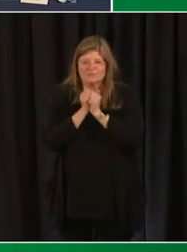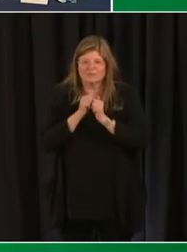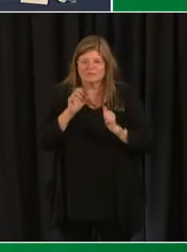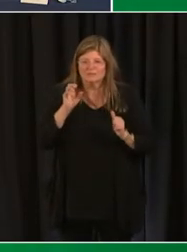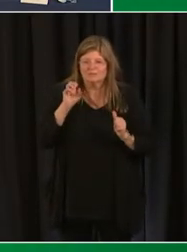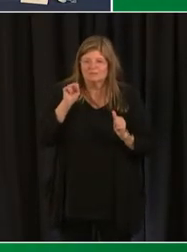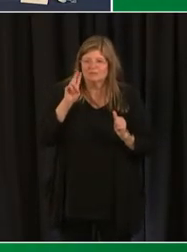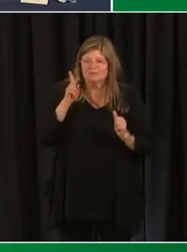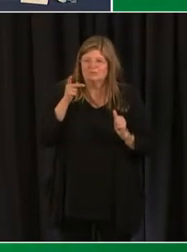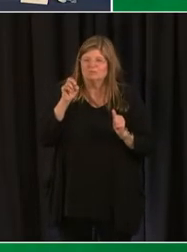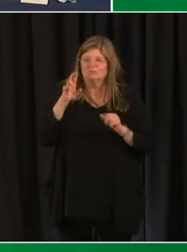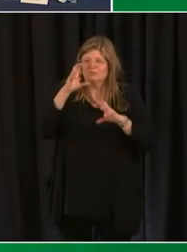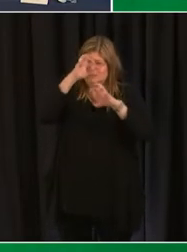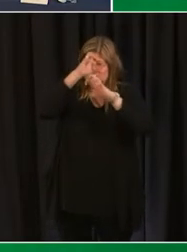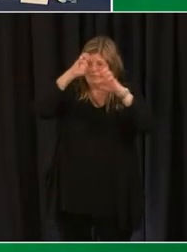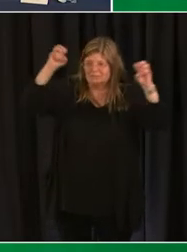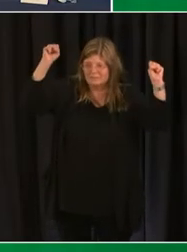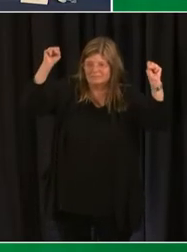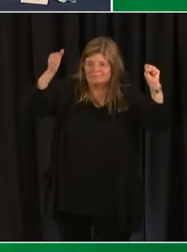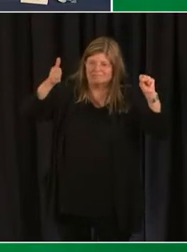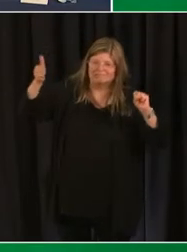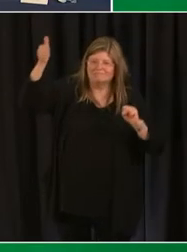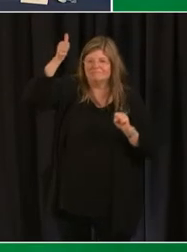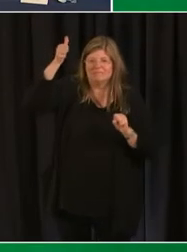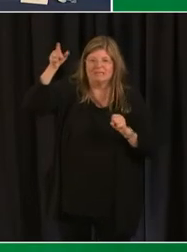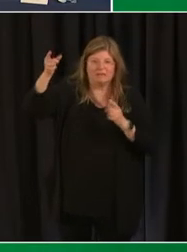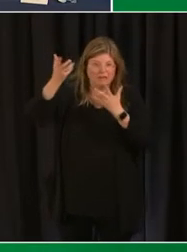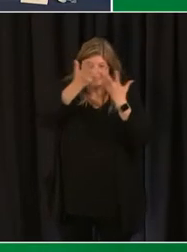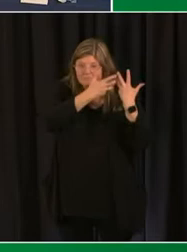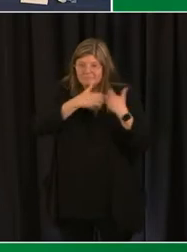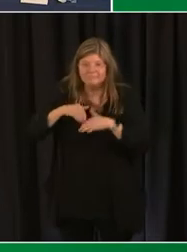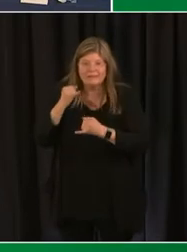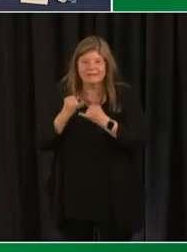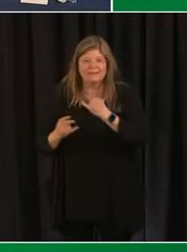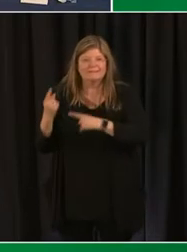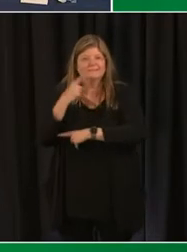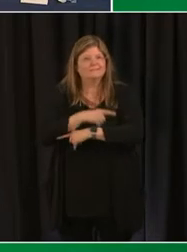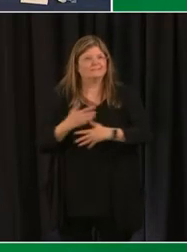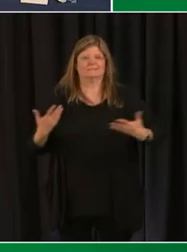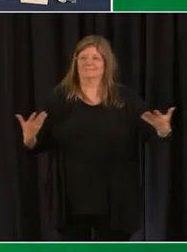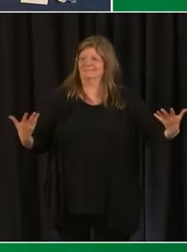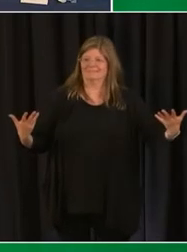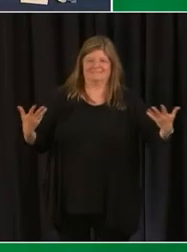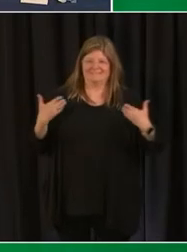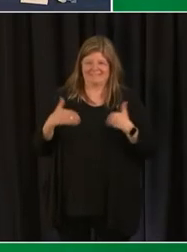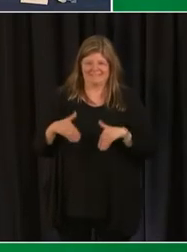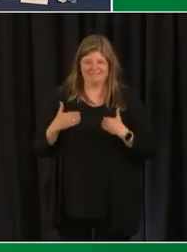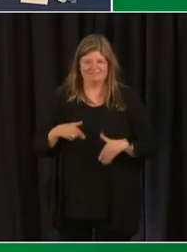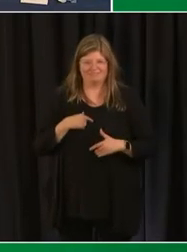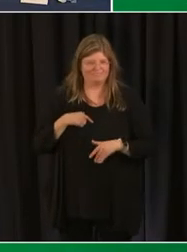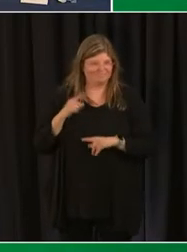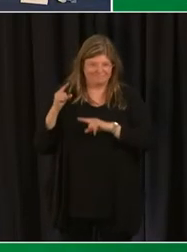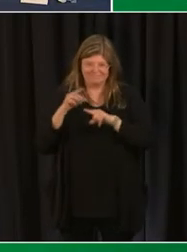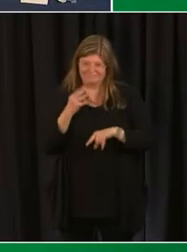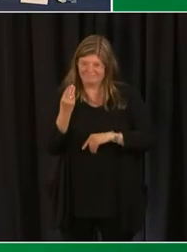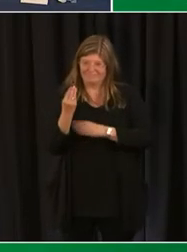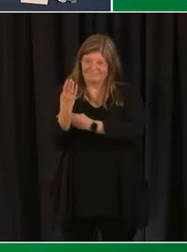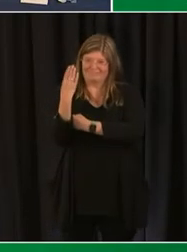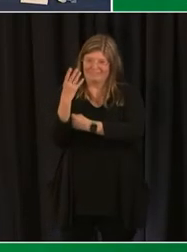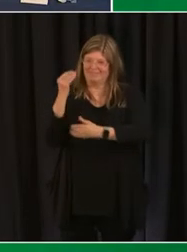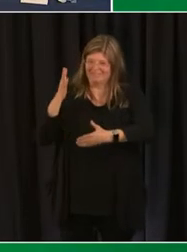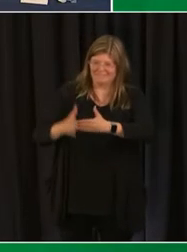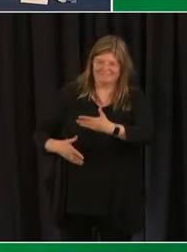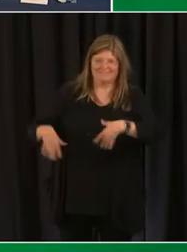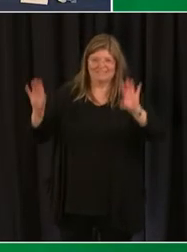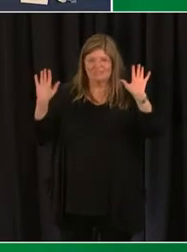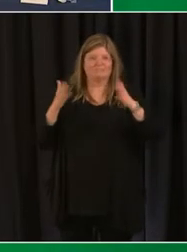i think um it was worked out by the end of the day on monday so i really appreciate the help from the staff now to